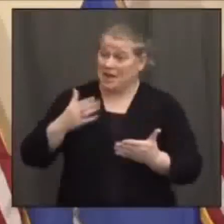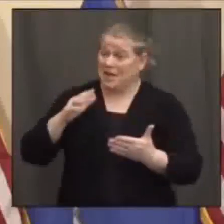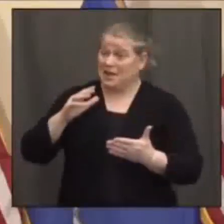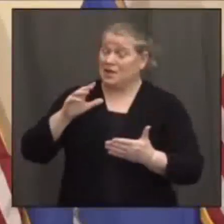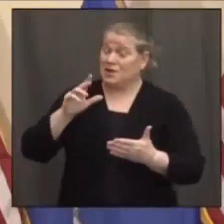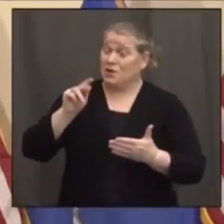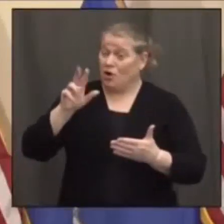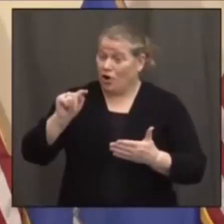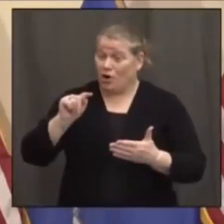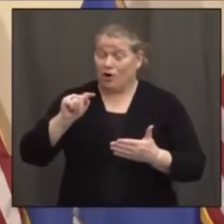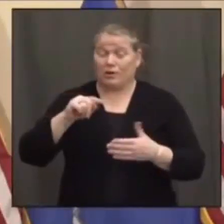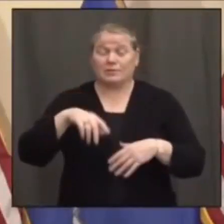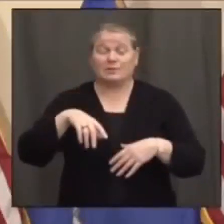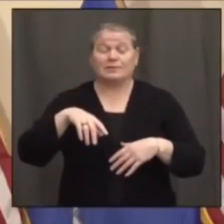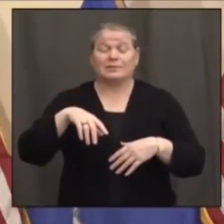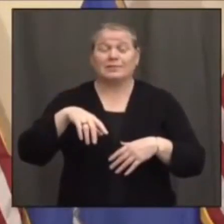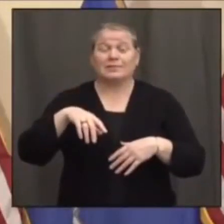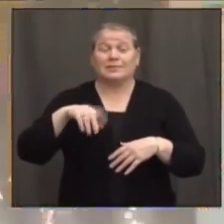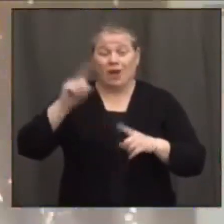All right, great.